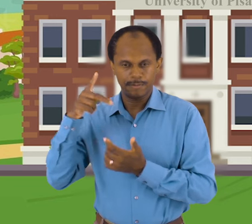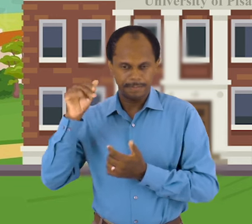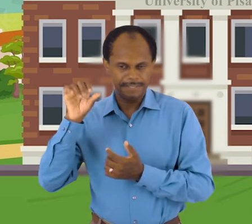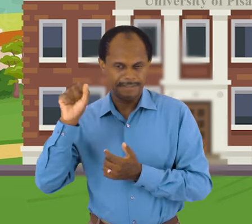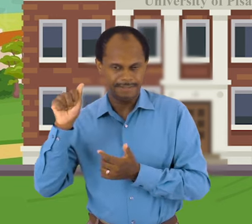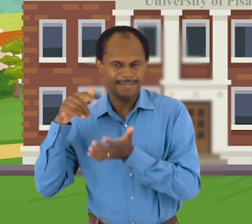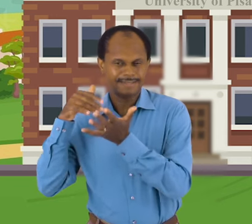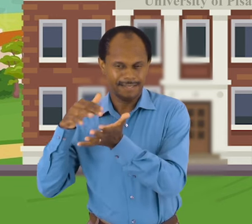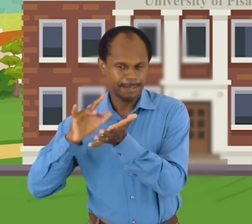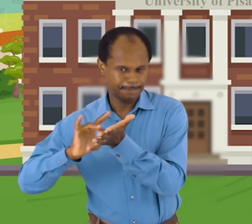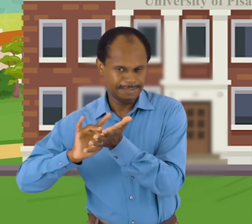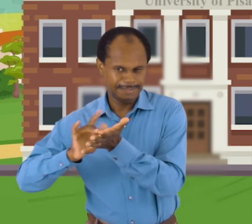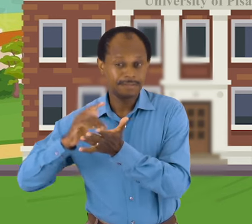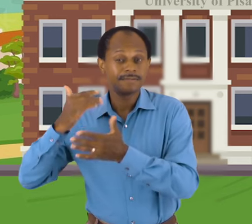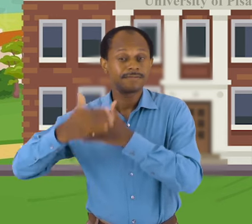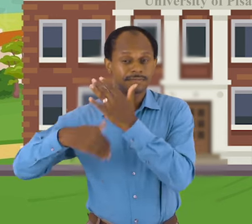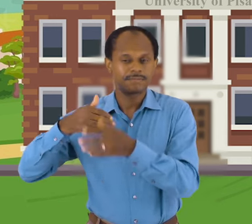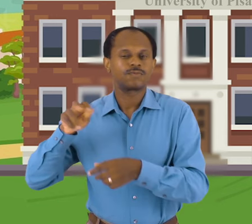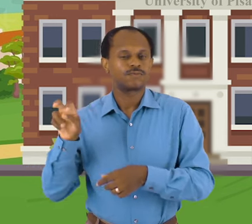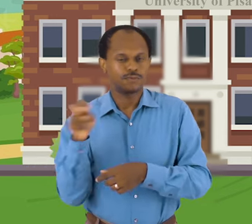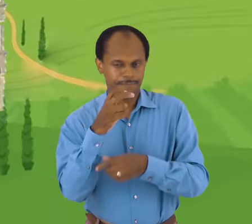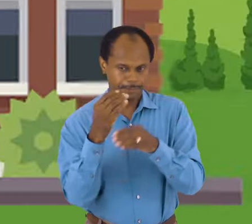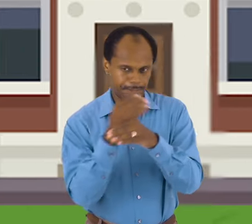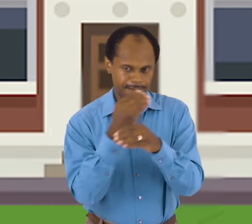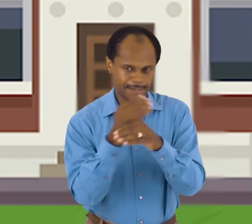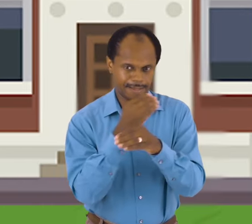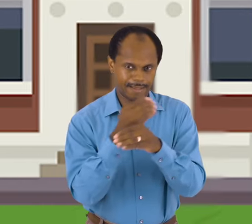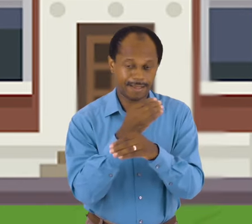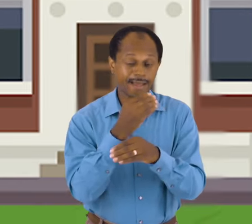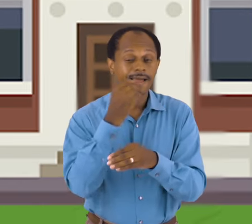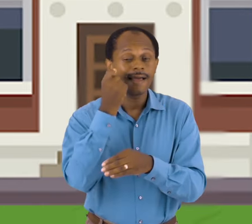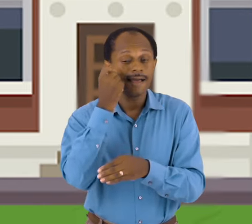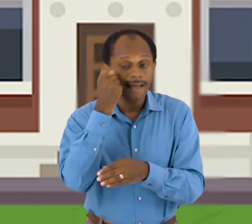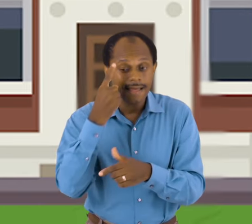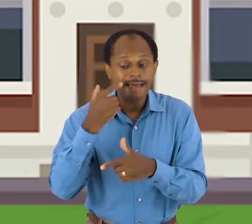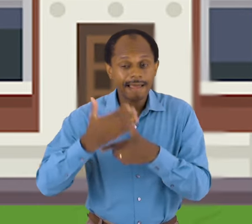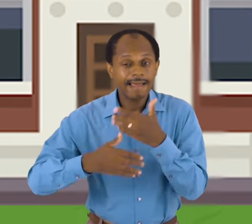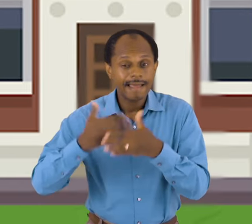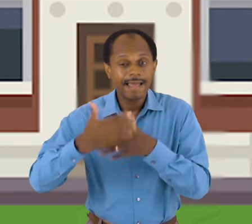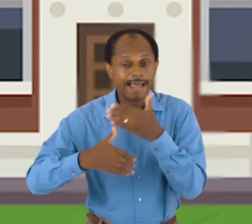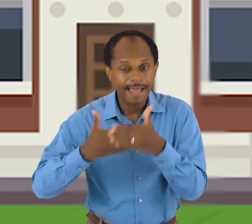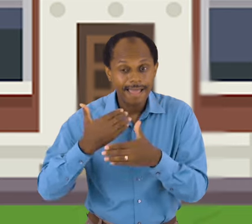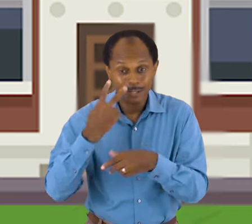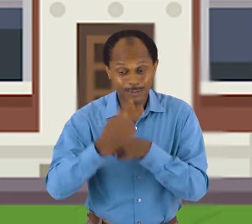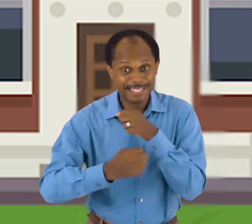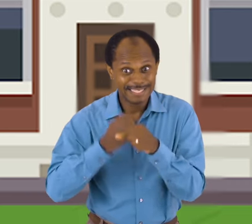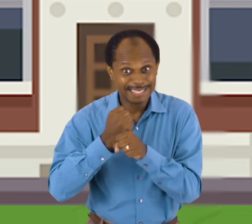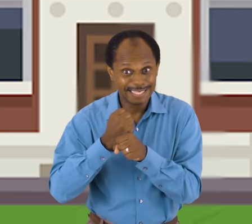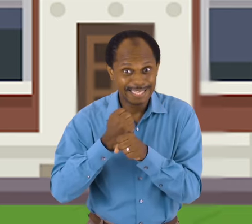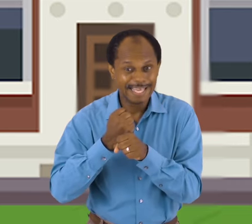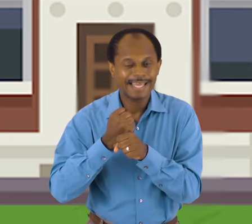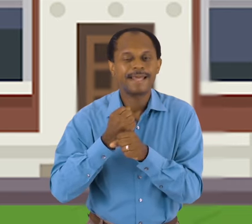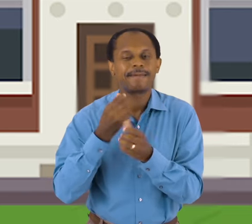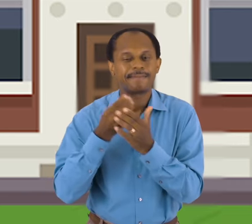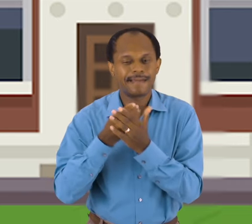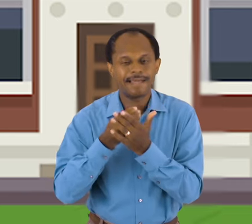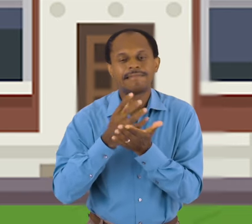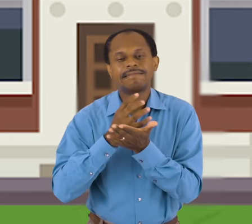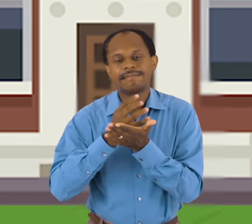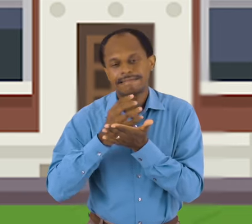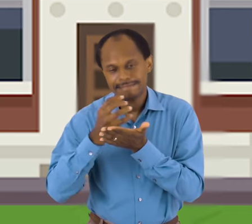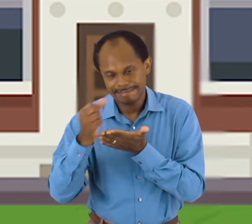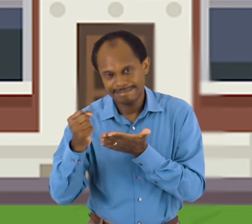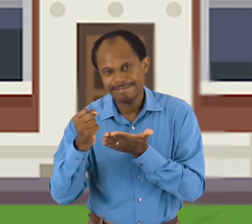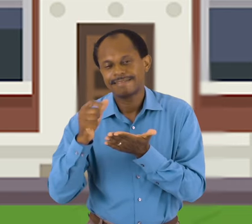medicine, but later switched to mathematics. Unfortunately, Galileo ran out of money for college